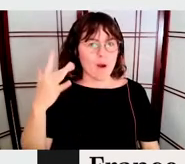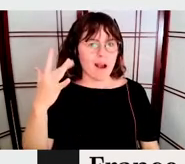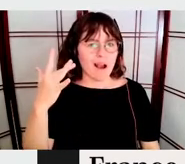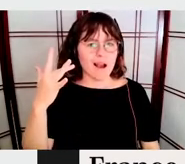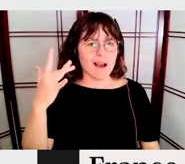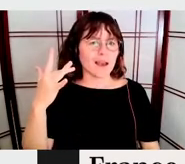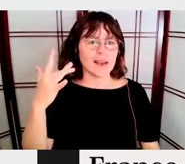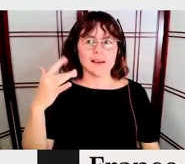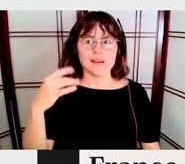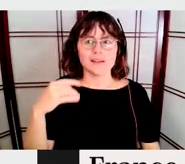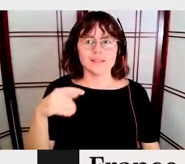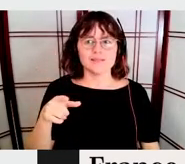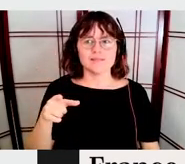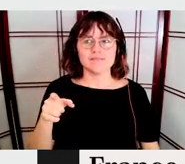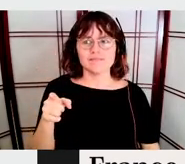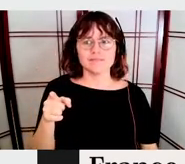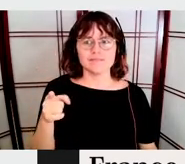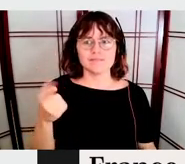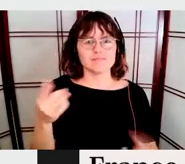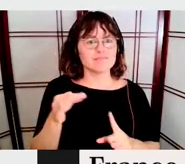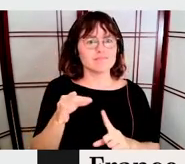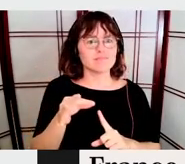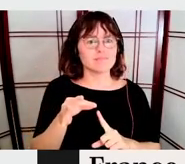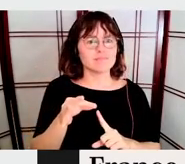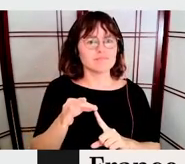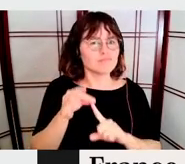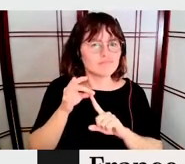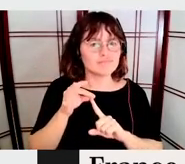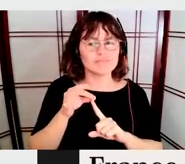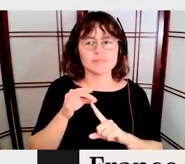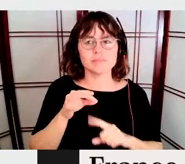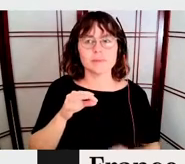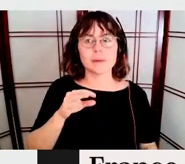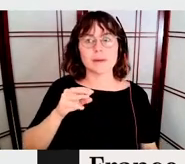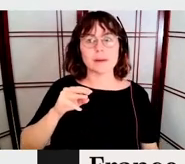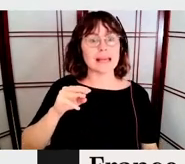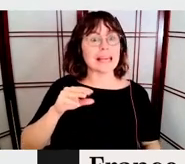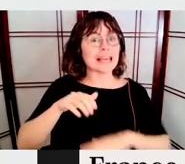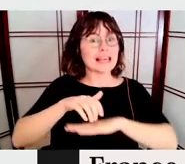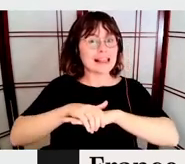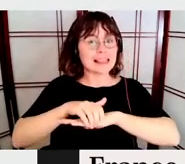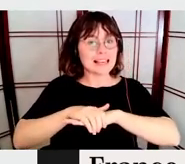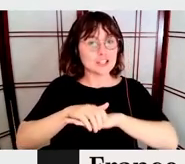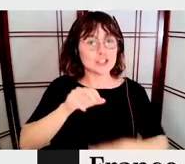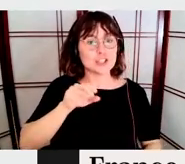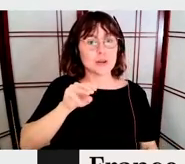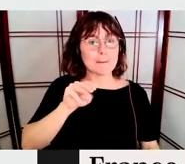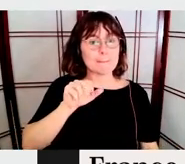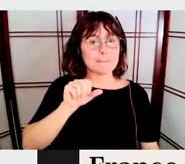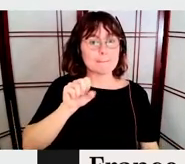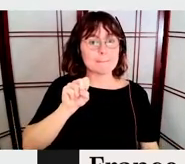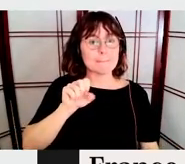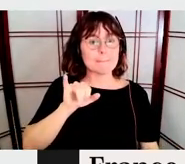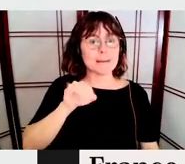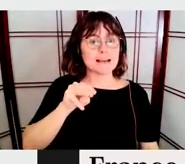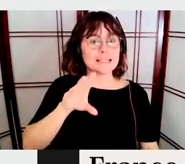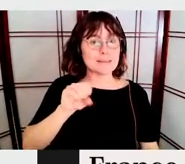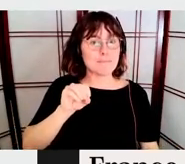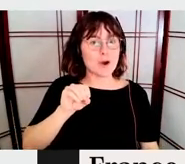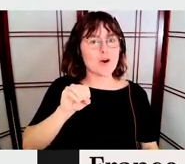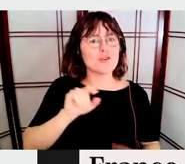a hundred posters like this. Massimo stands for maximum in English. So minimum and Massimo, that's it.